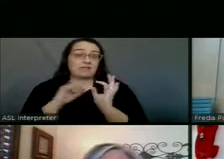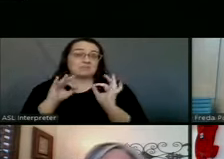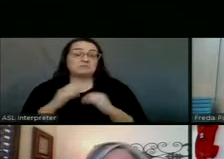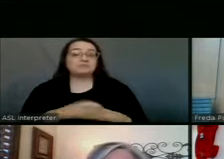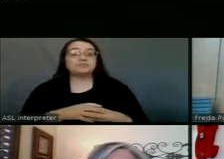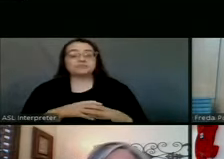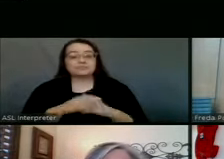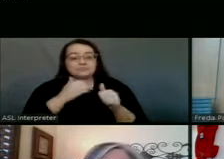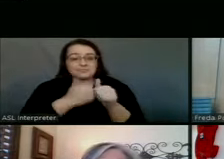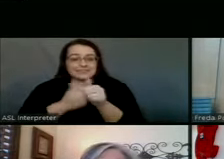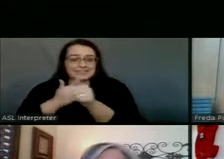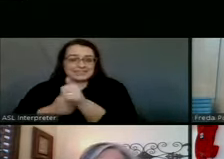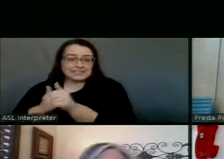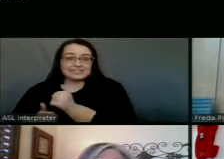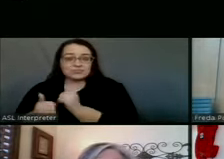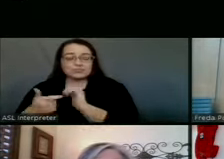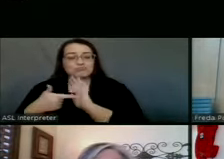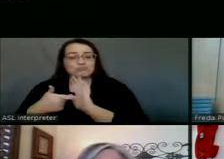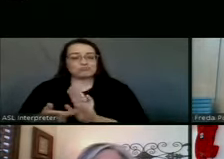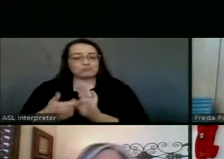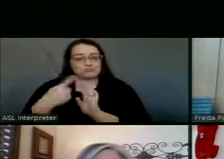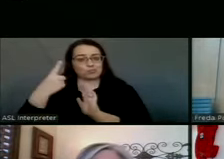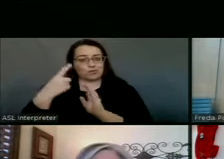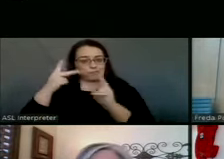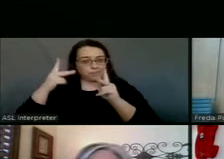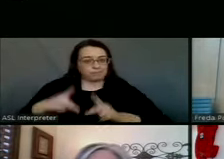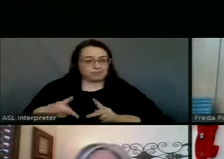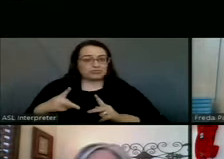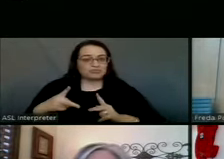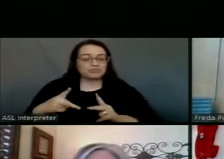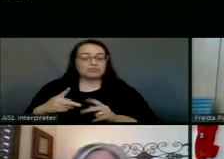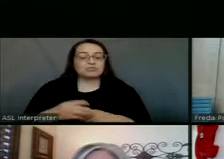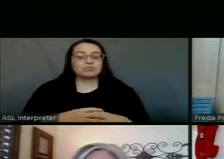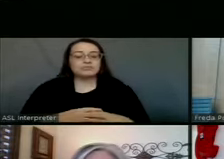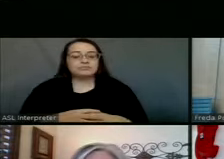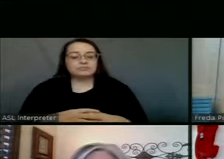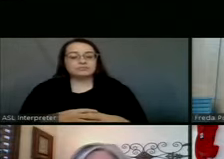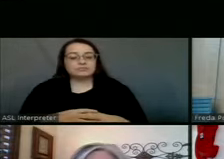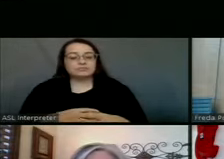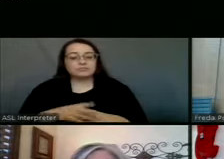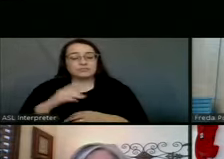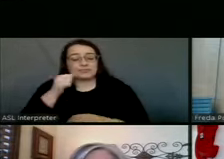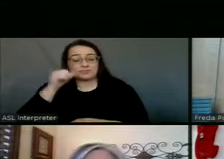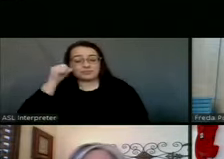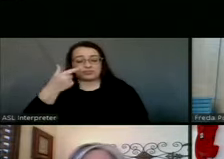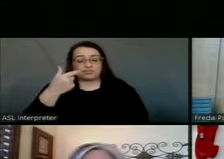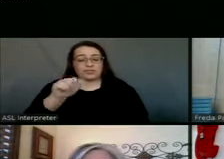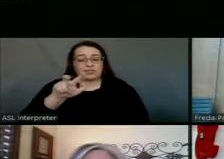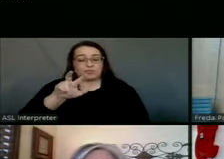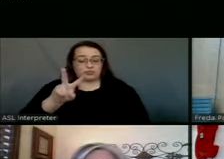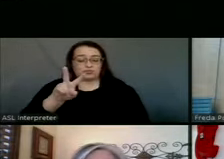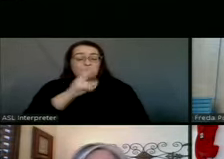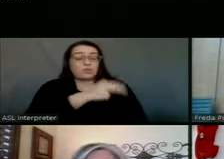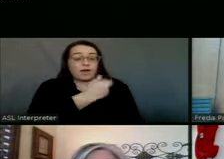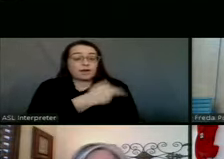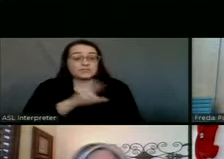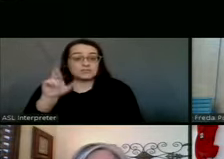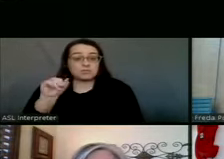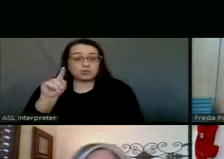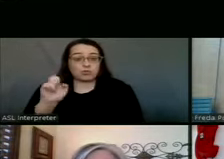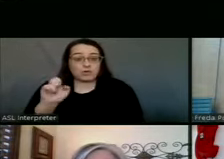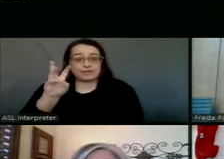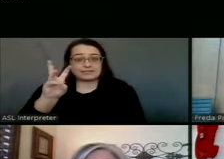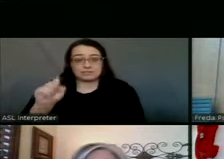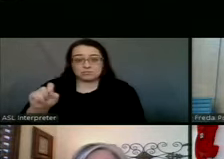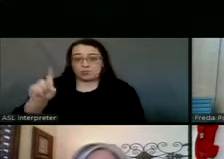Each of the cases do represent a unique individual. Yesterday, our GA32's hospitalization percentage was at 6